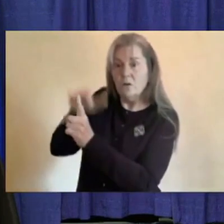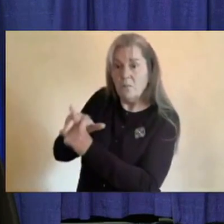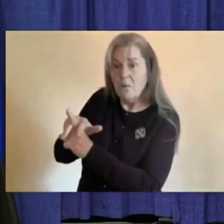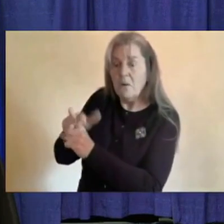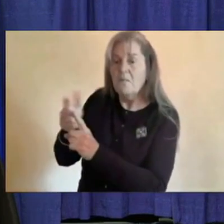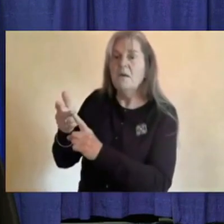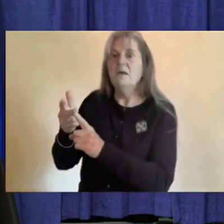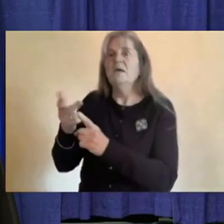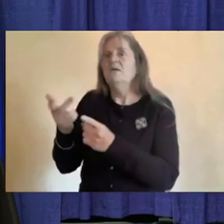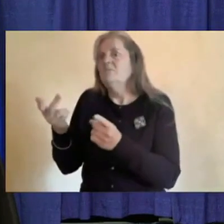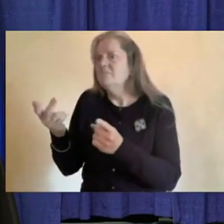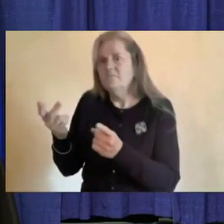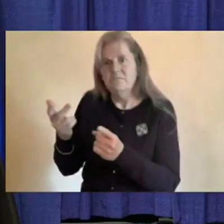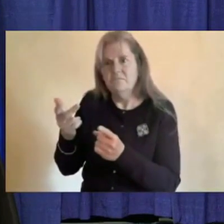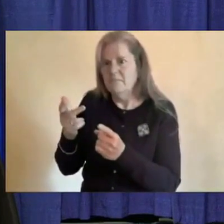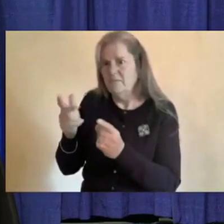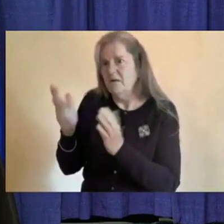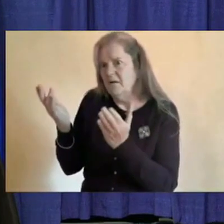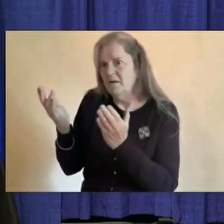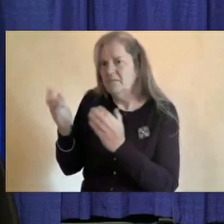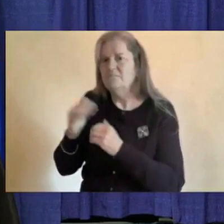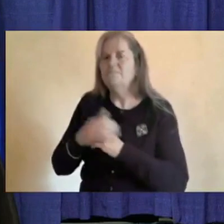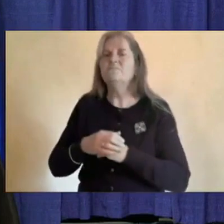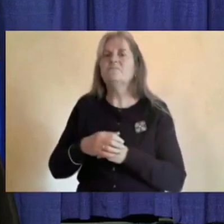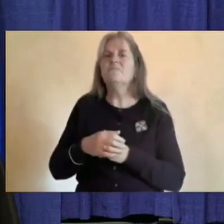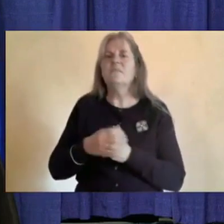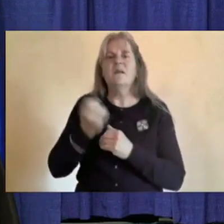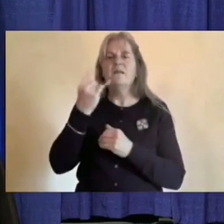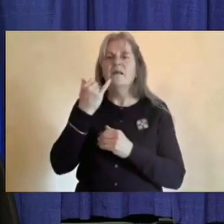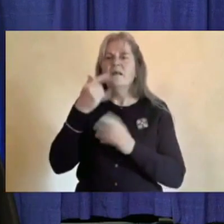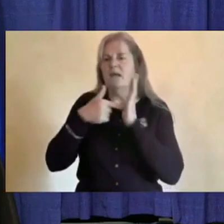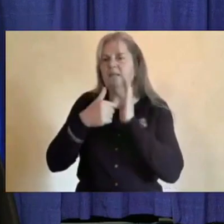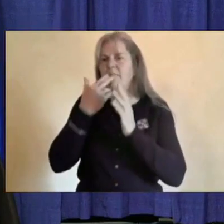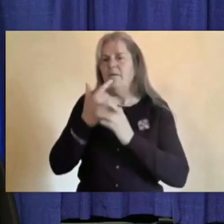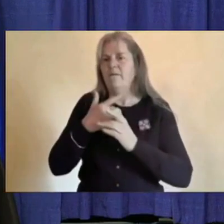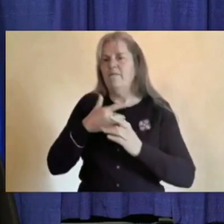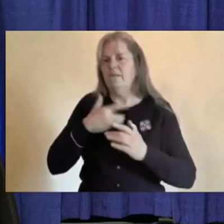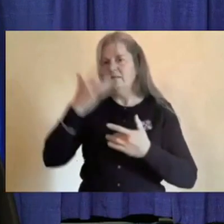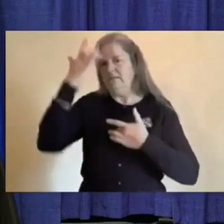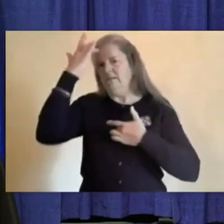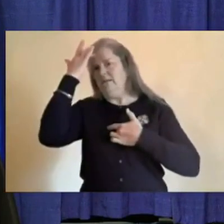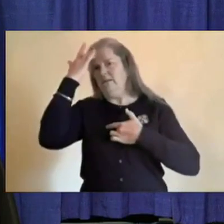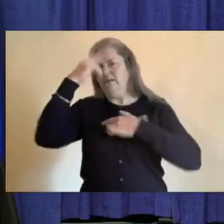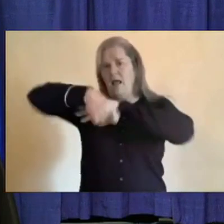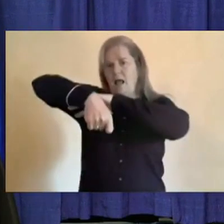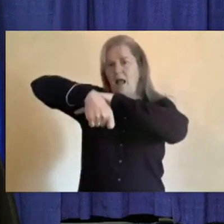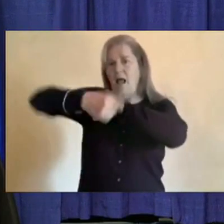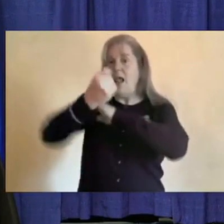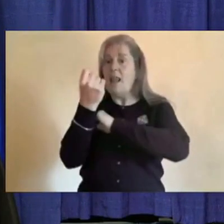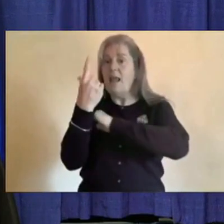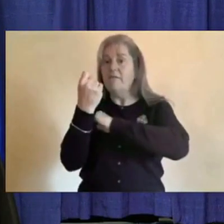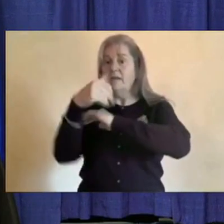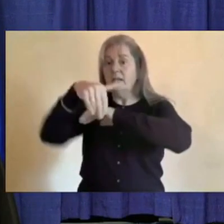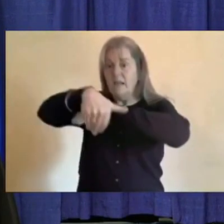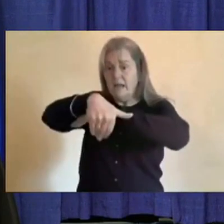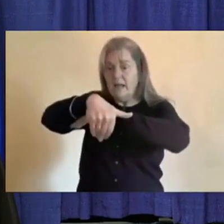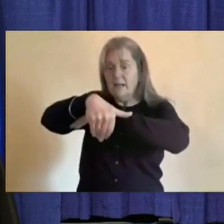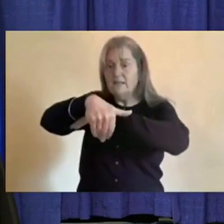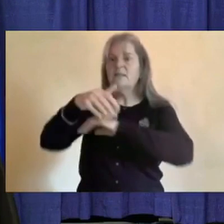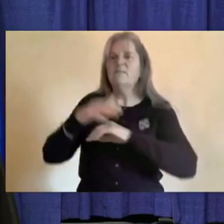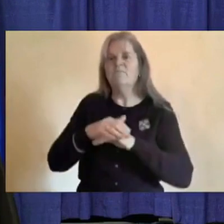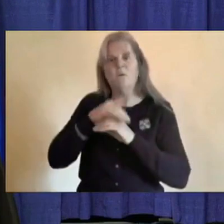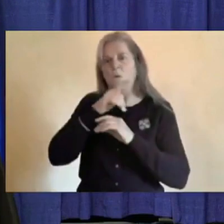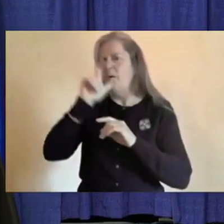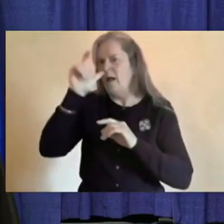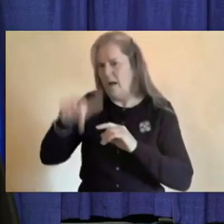example. The test result will not come back any faster. The ideal time for testing is in that first day or two of